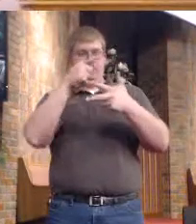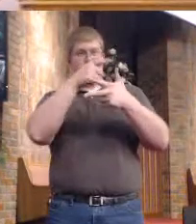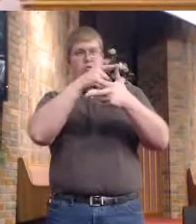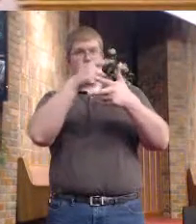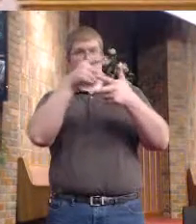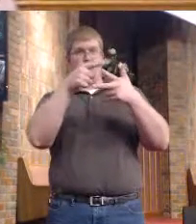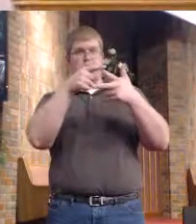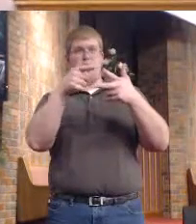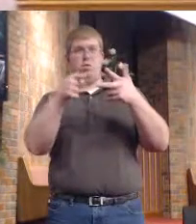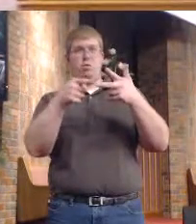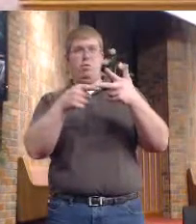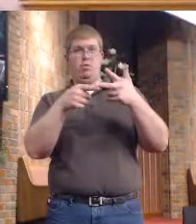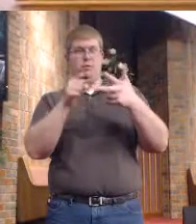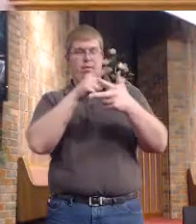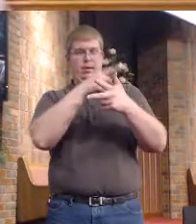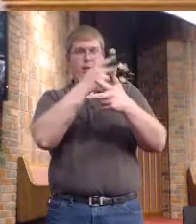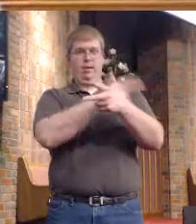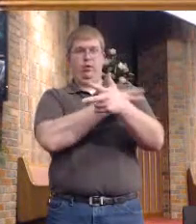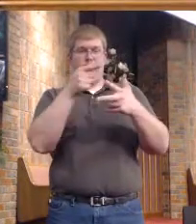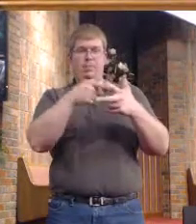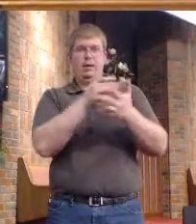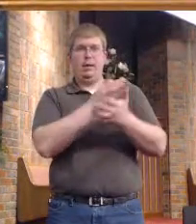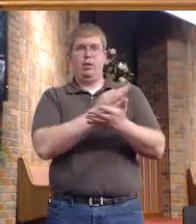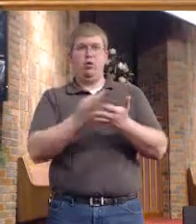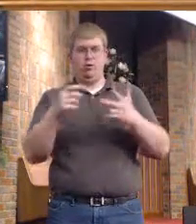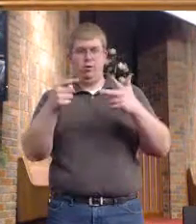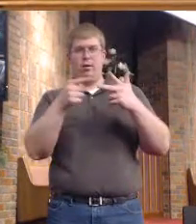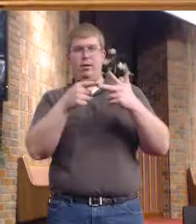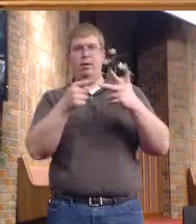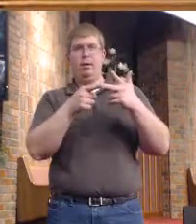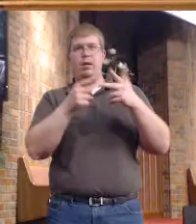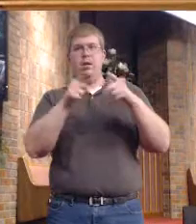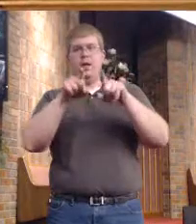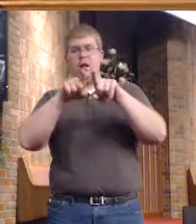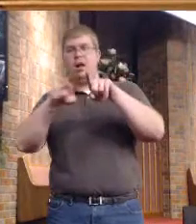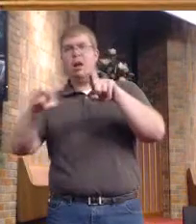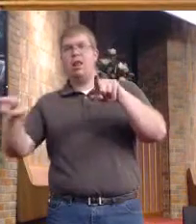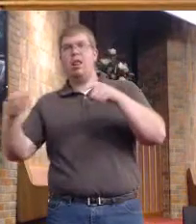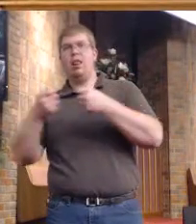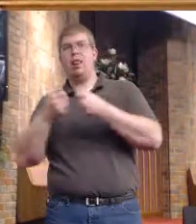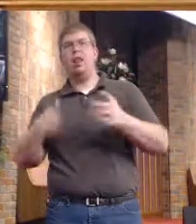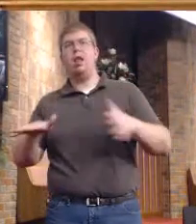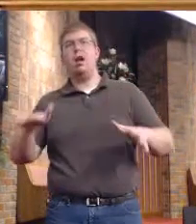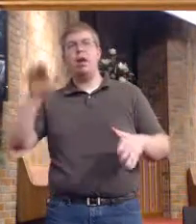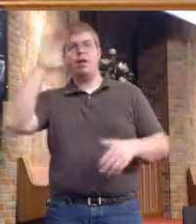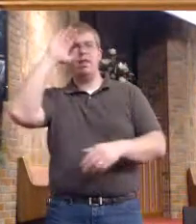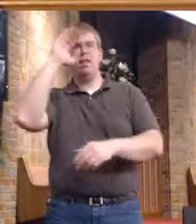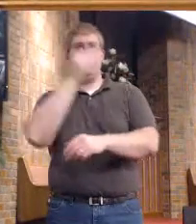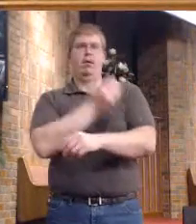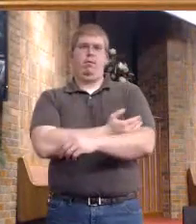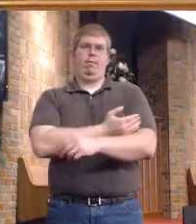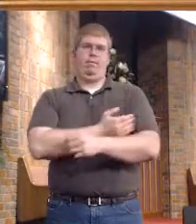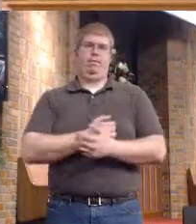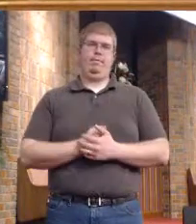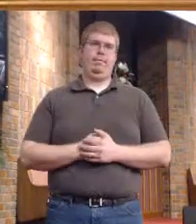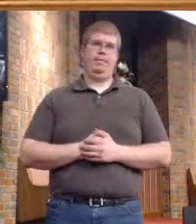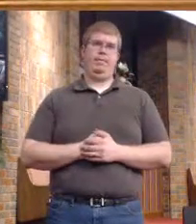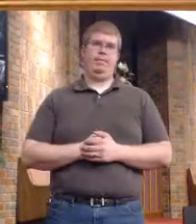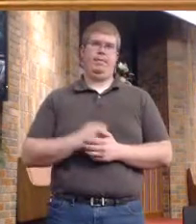through verse 32, and it is what we describe as the prodigal son. And in this story,